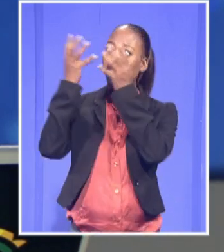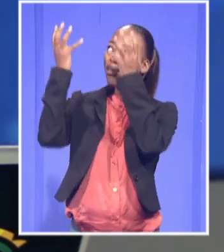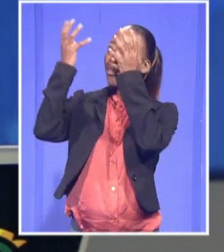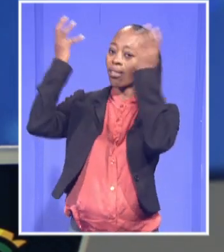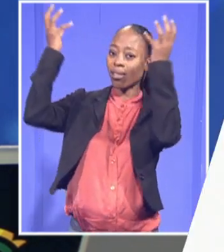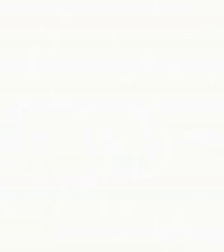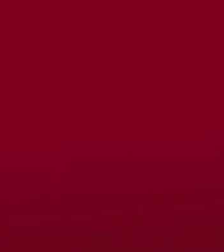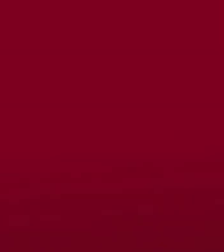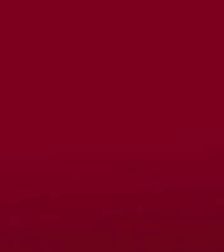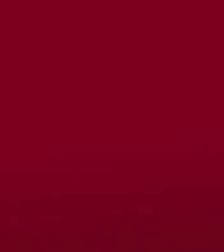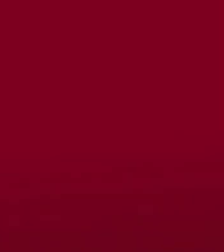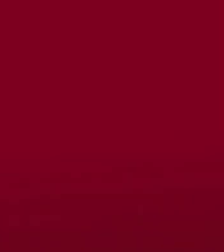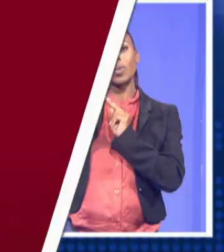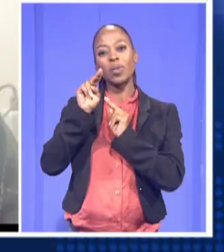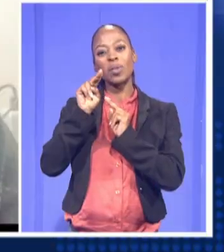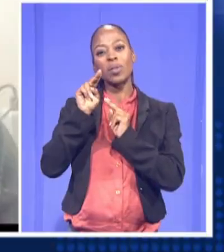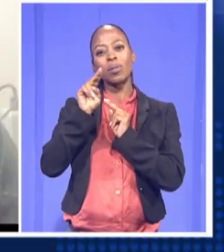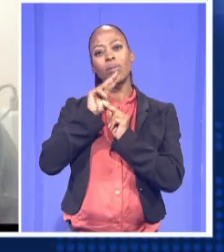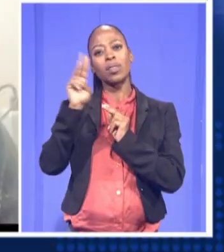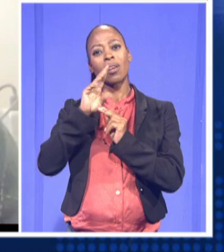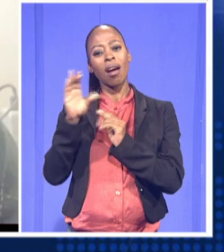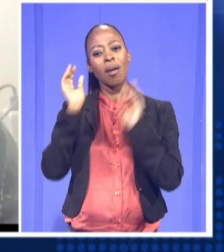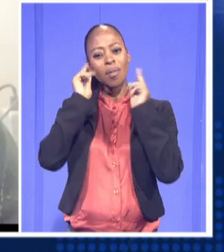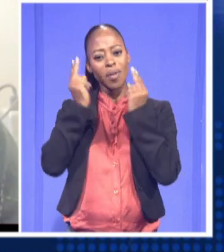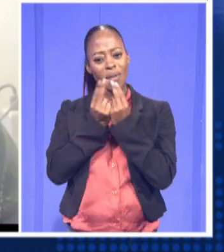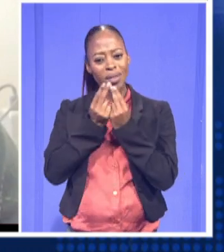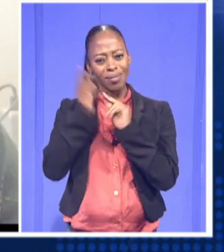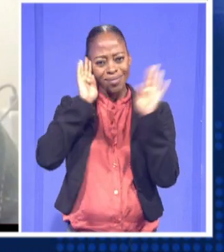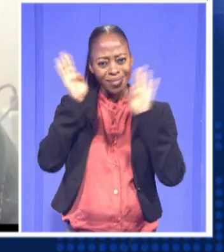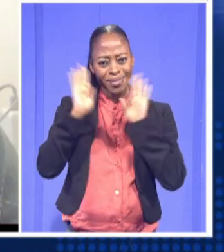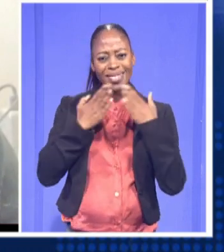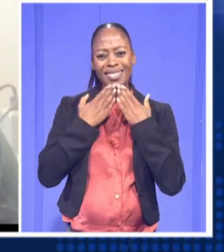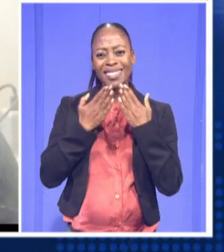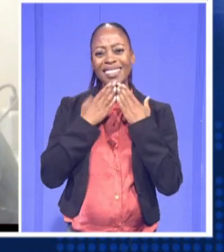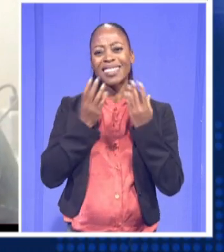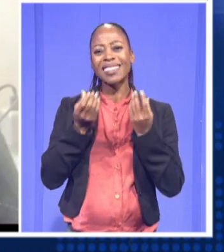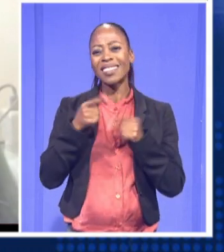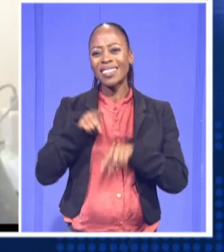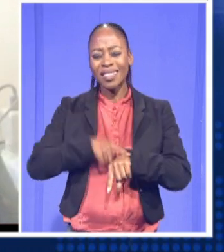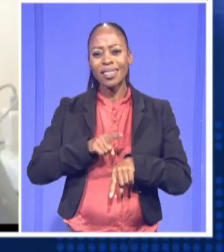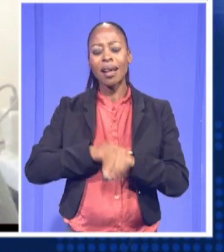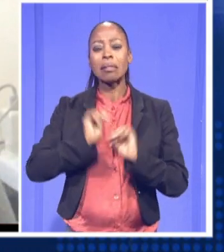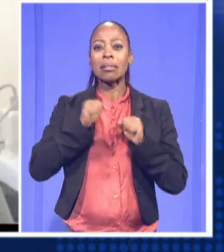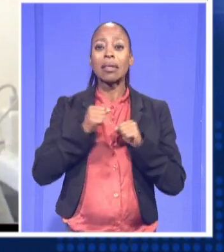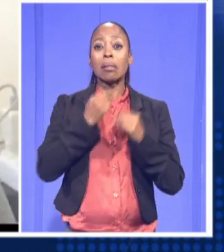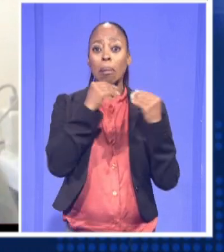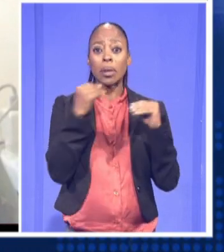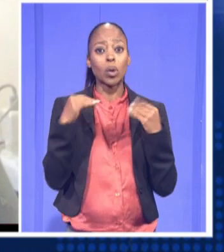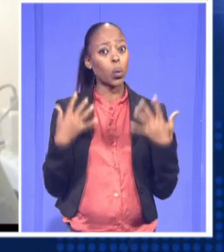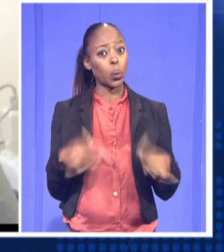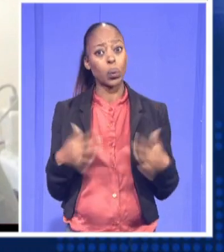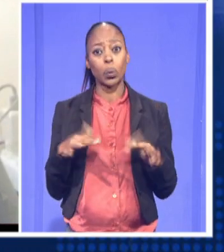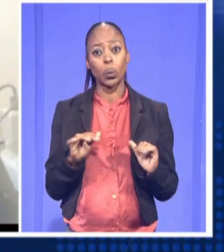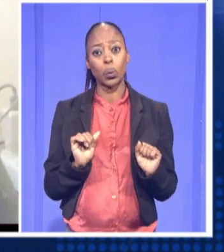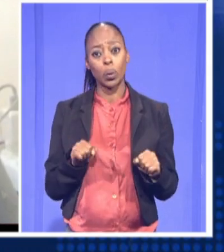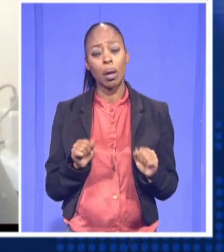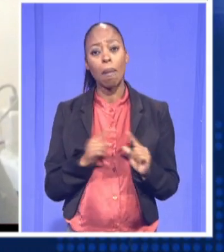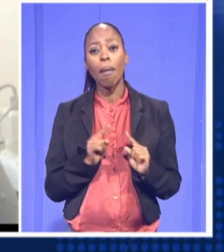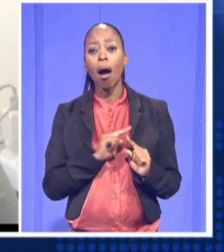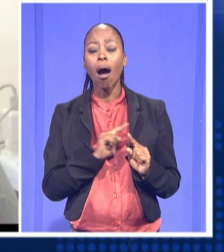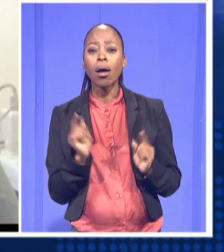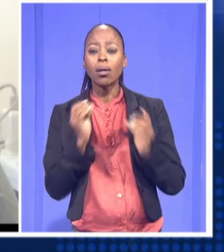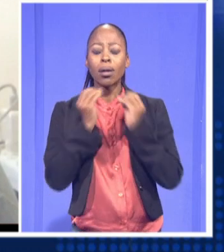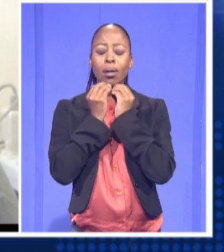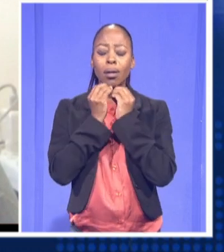of the Western Cape. Prof, a good morning to you. Thank you so much for giving us your time. I know just how busy you are. These